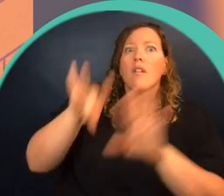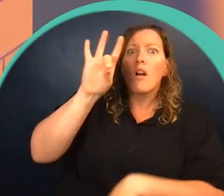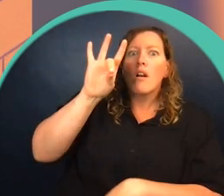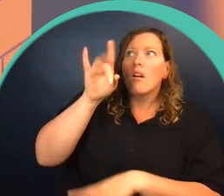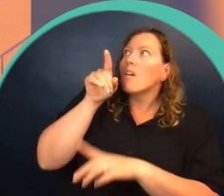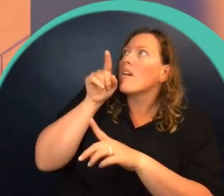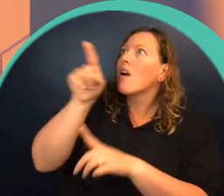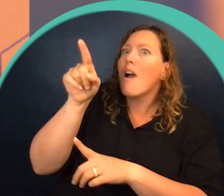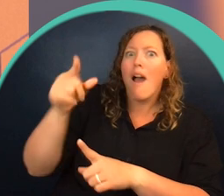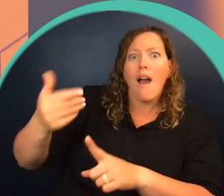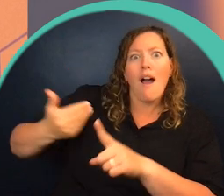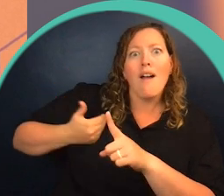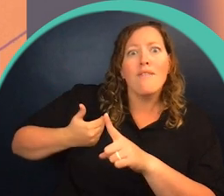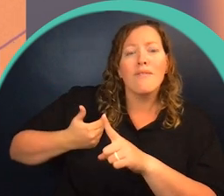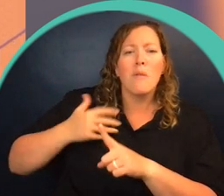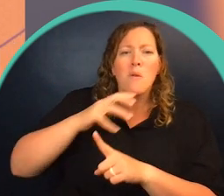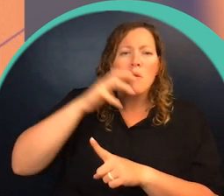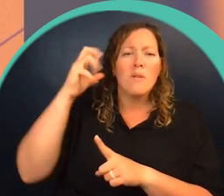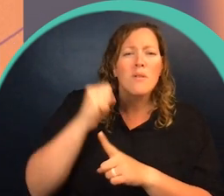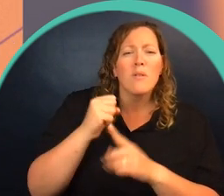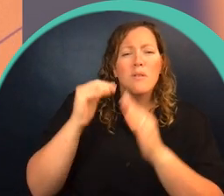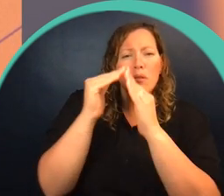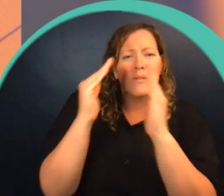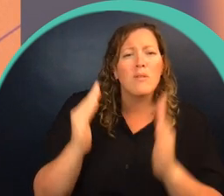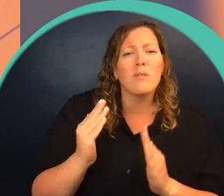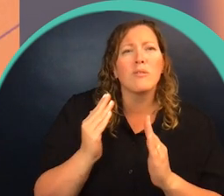filled with old, large houses and trees.